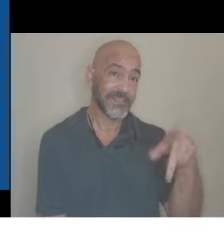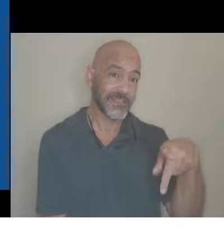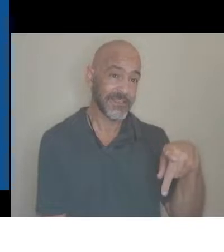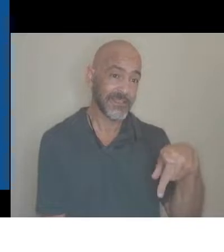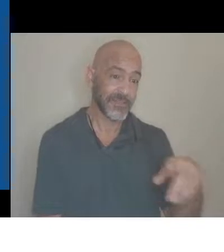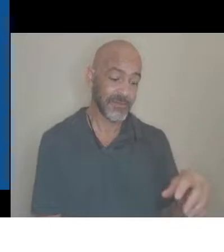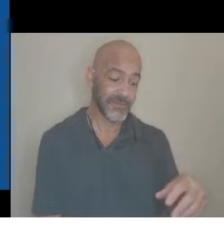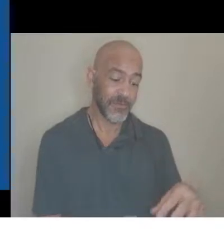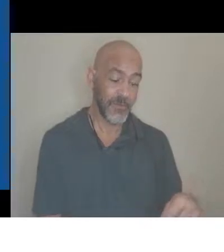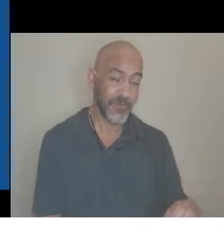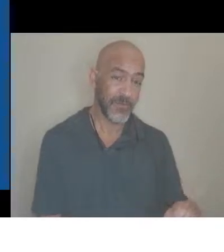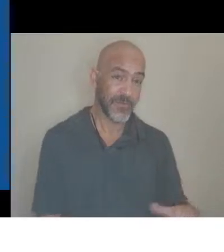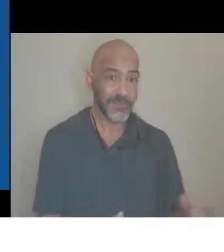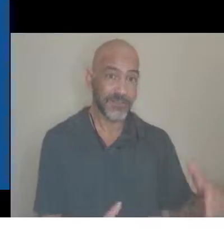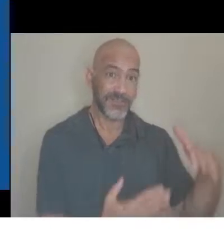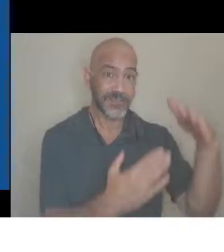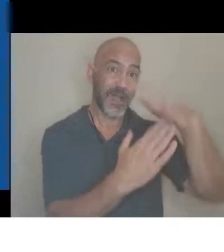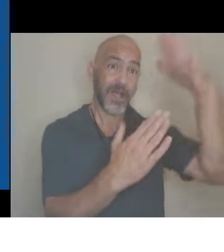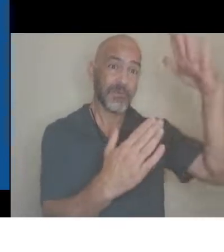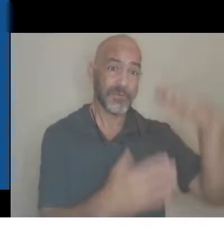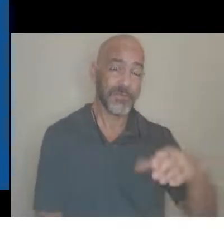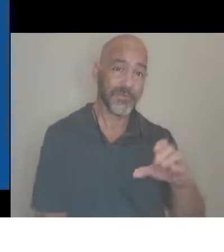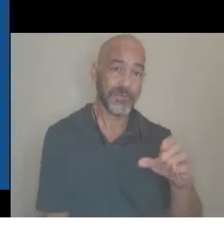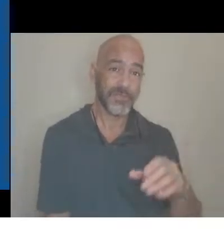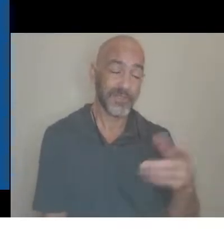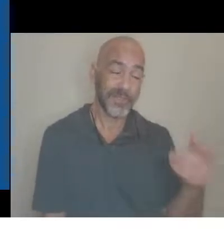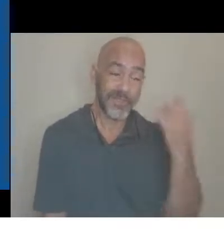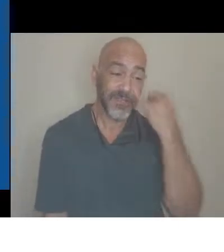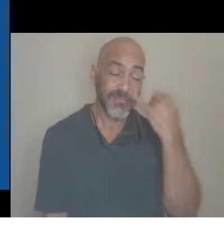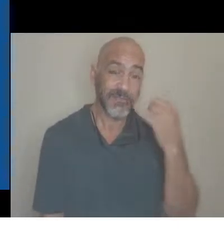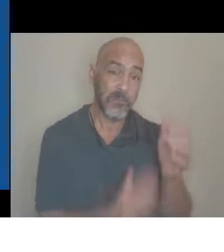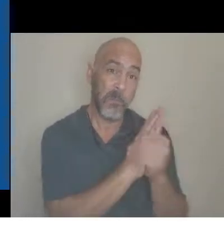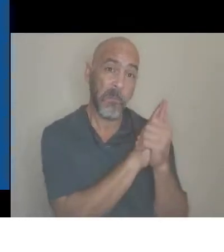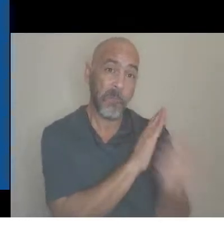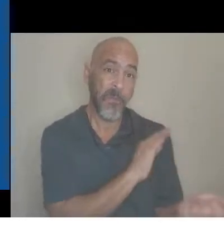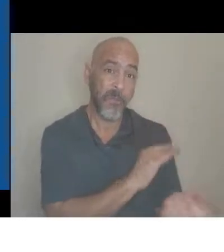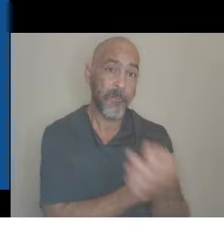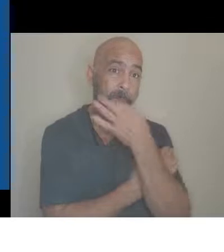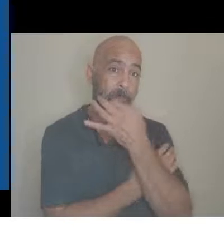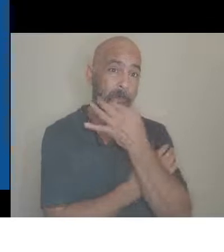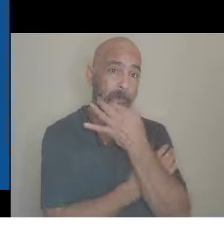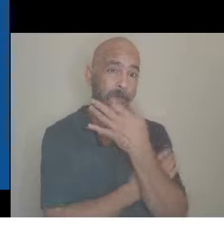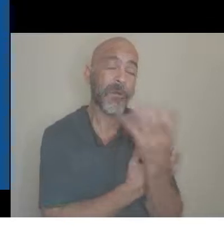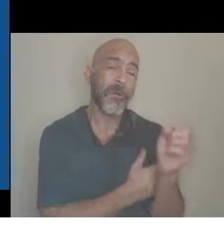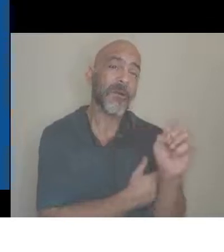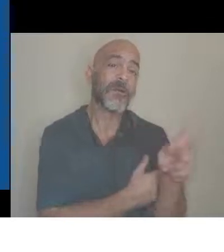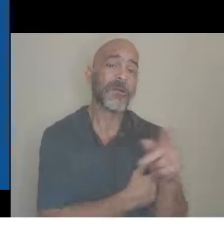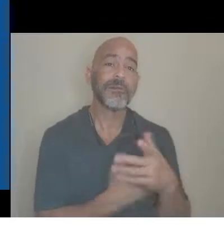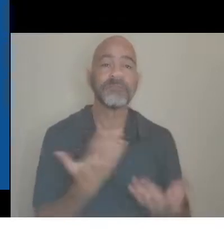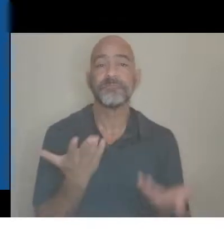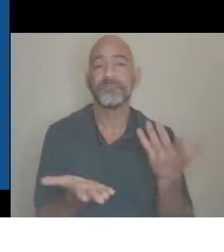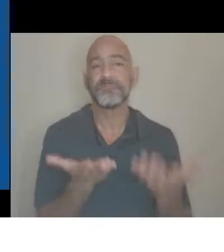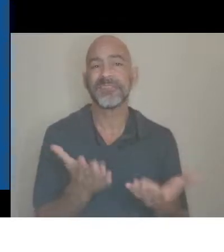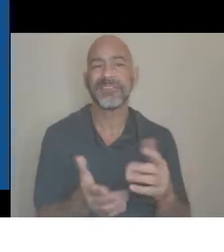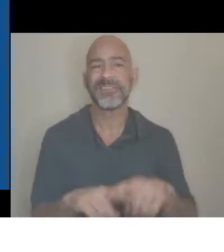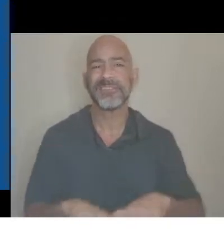And, but I think that's kind of, that's one of those that can be a little different.